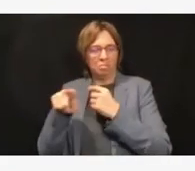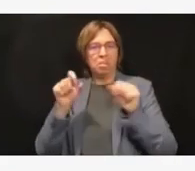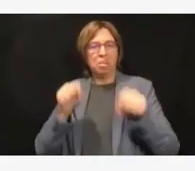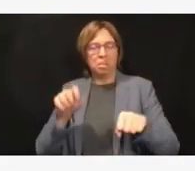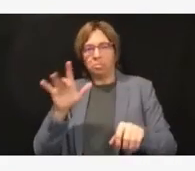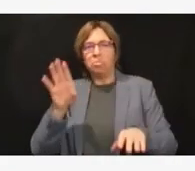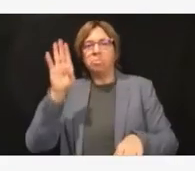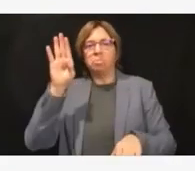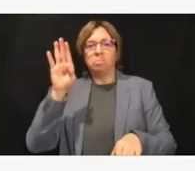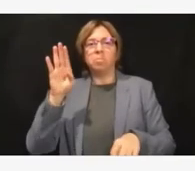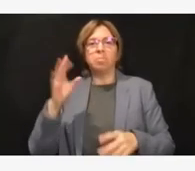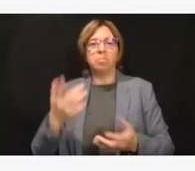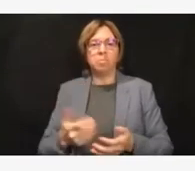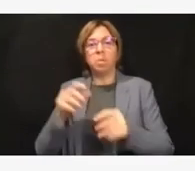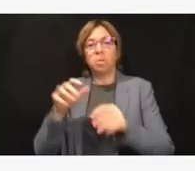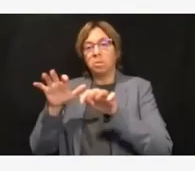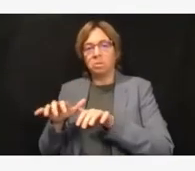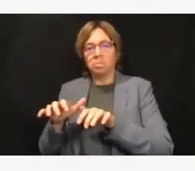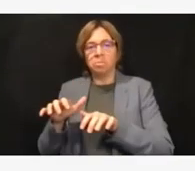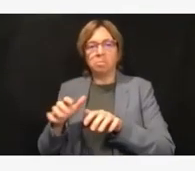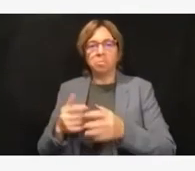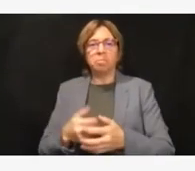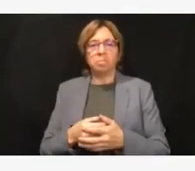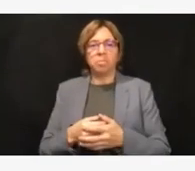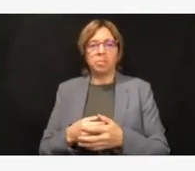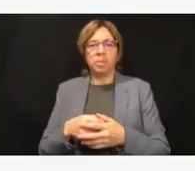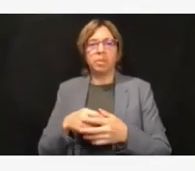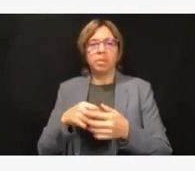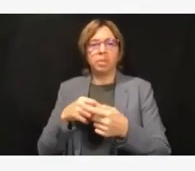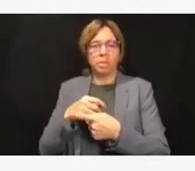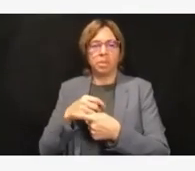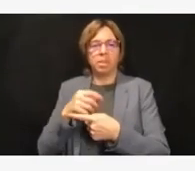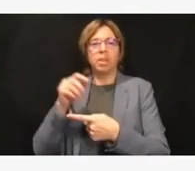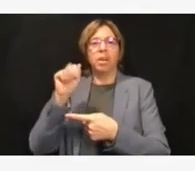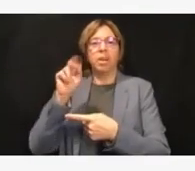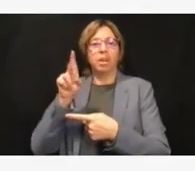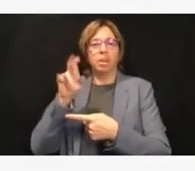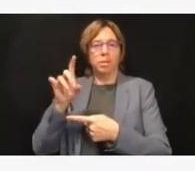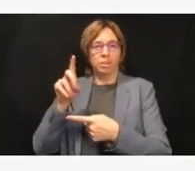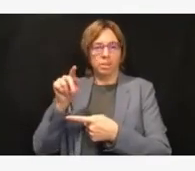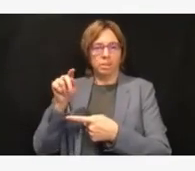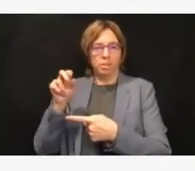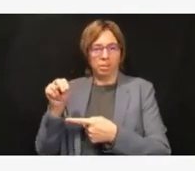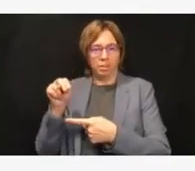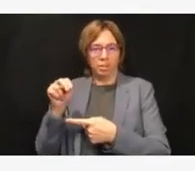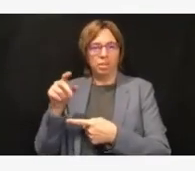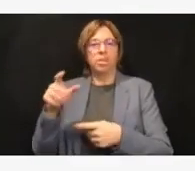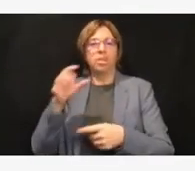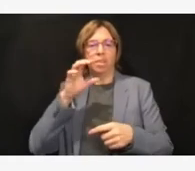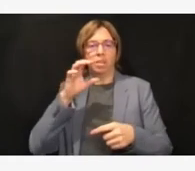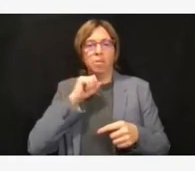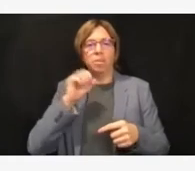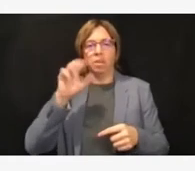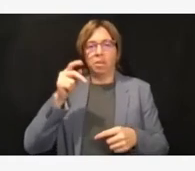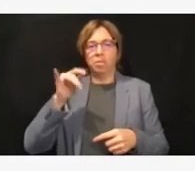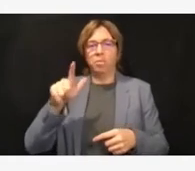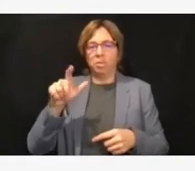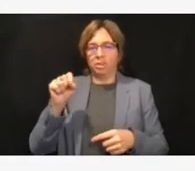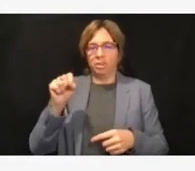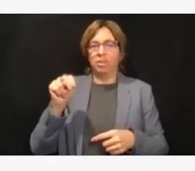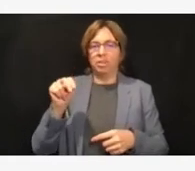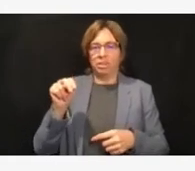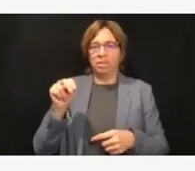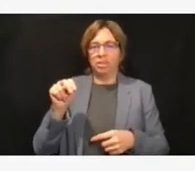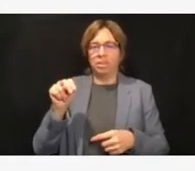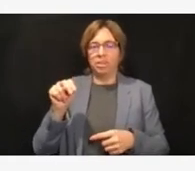Hi, Audrey Dutton from the Idaho Capital Sun. This question is for Dr. Souza. Last week